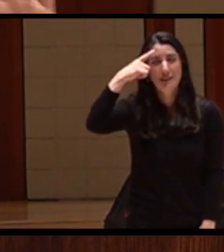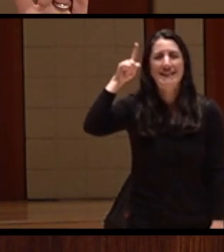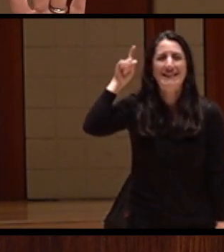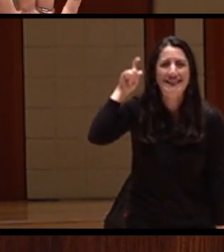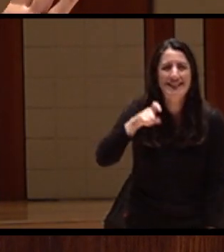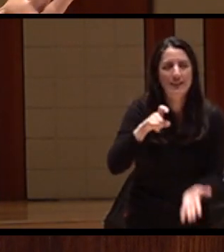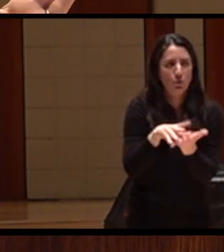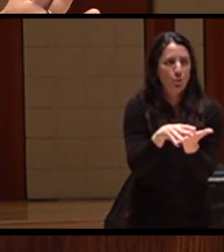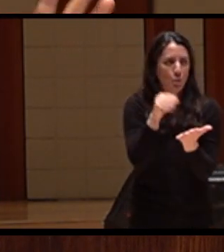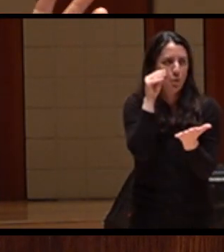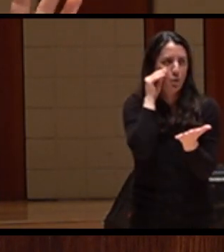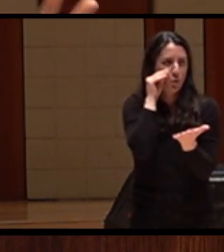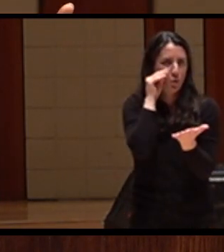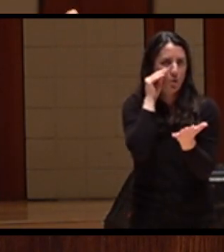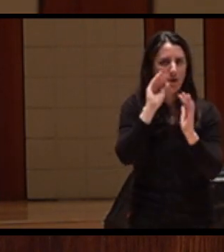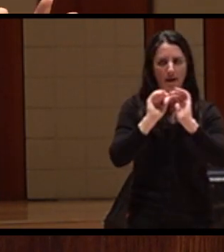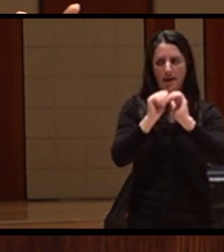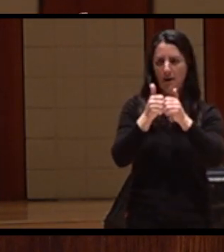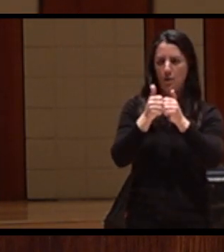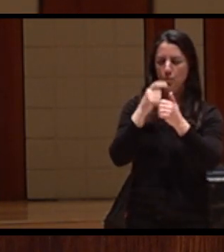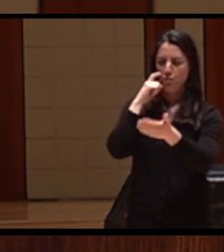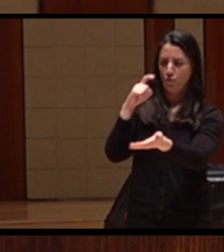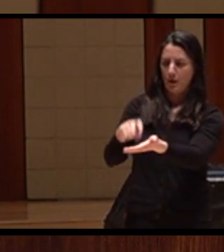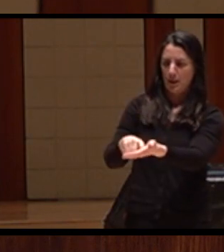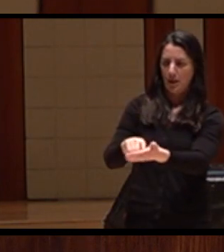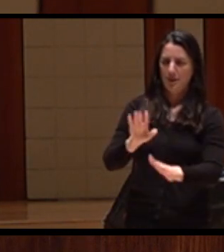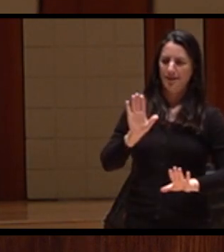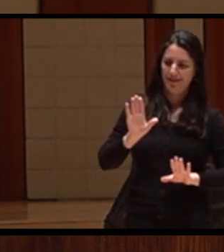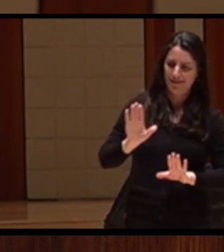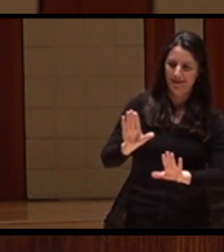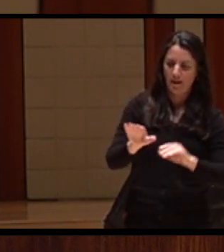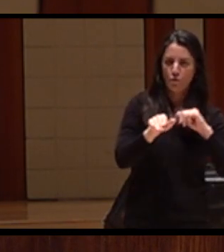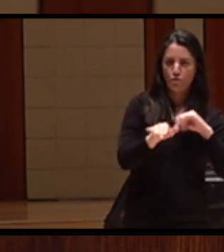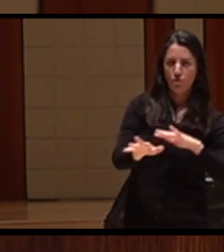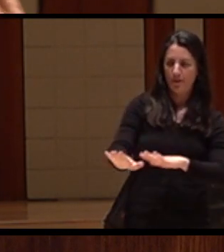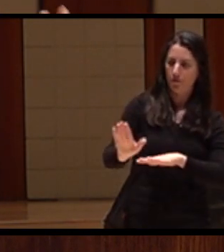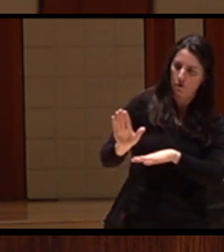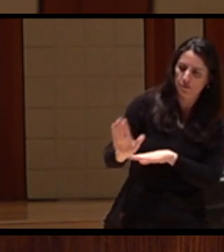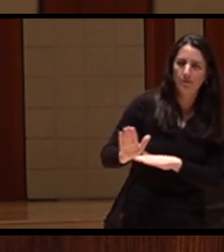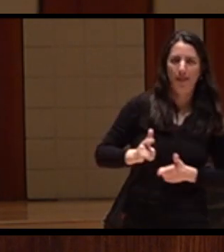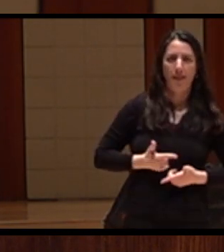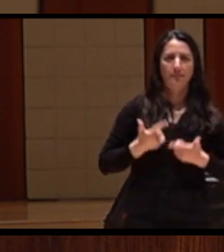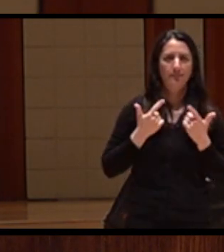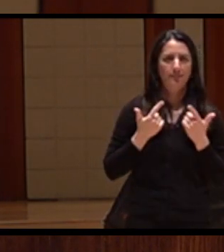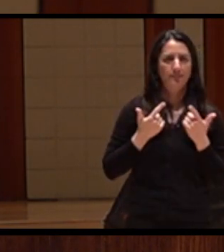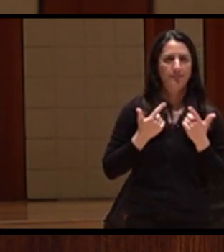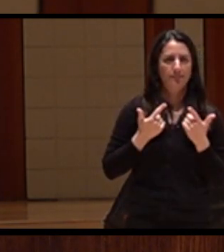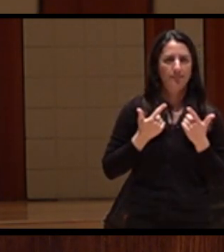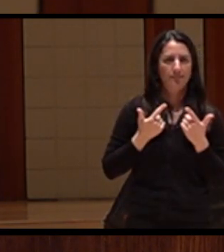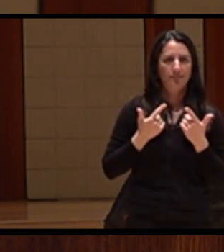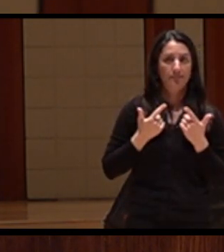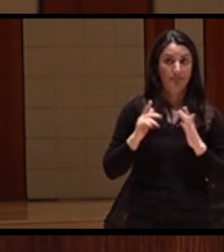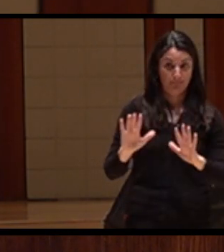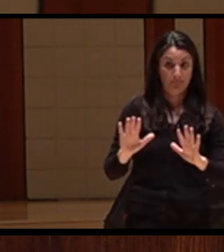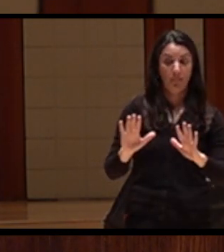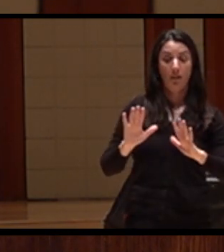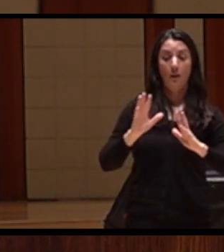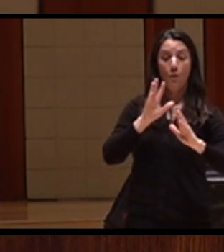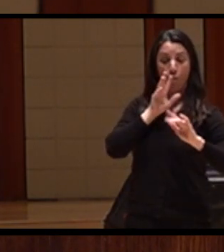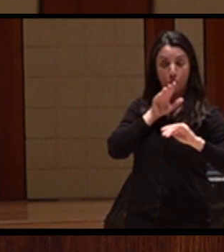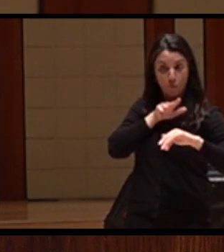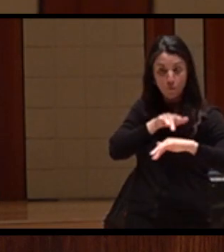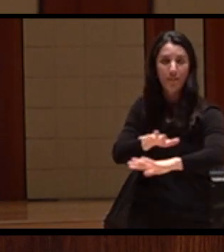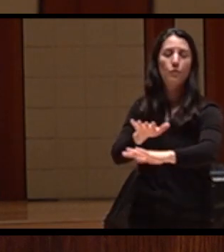a consistent theme that still reigns in the Klamath, which is valuing water for agriculture over other